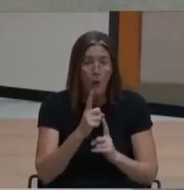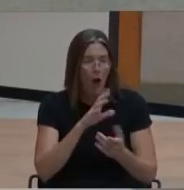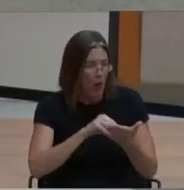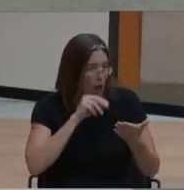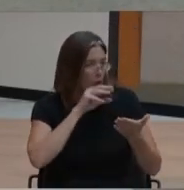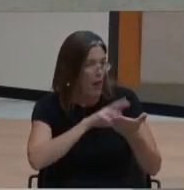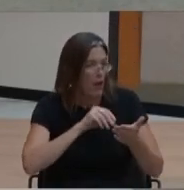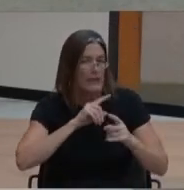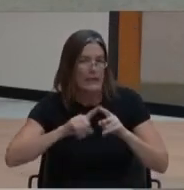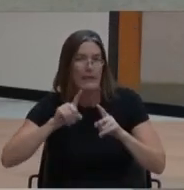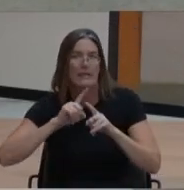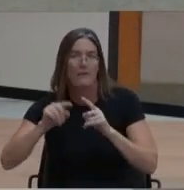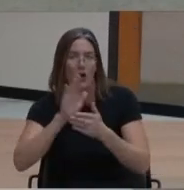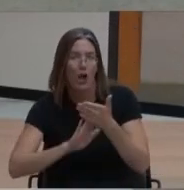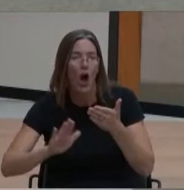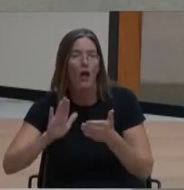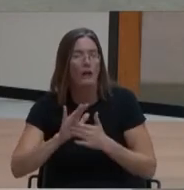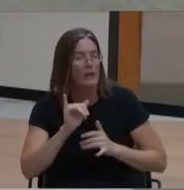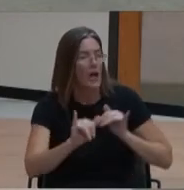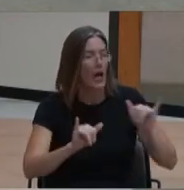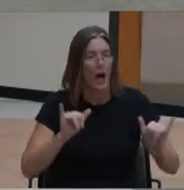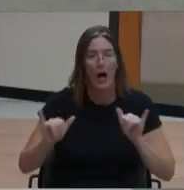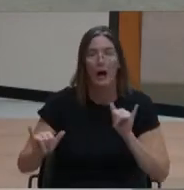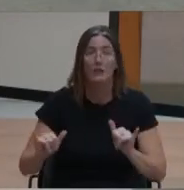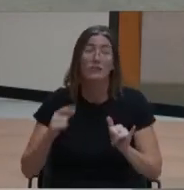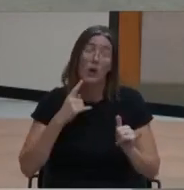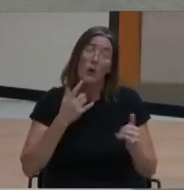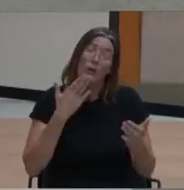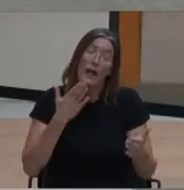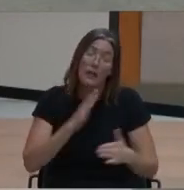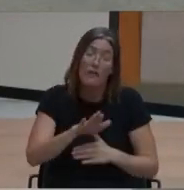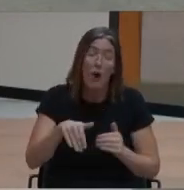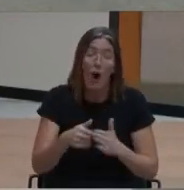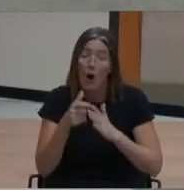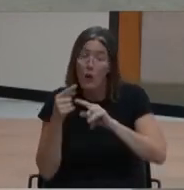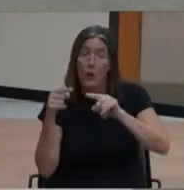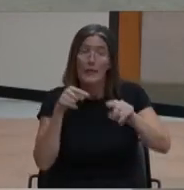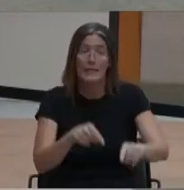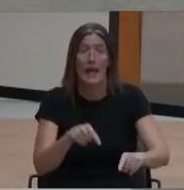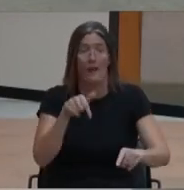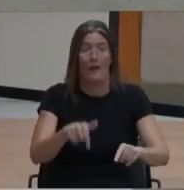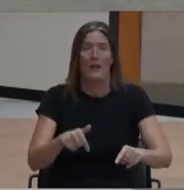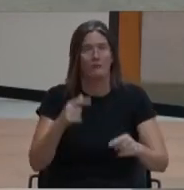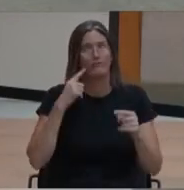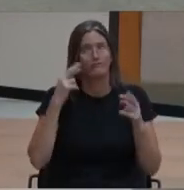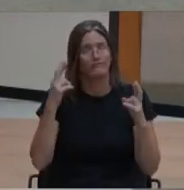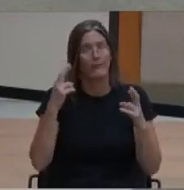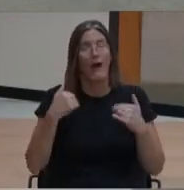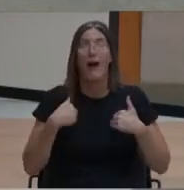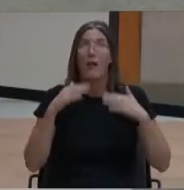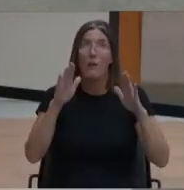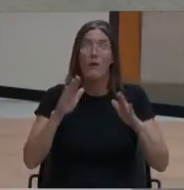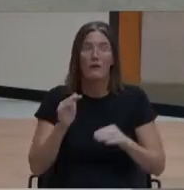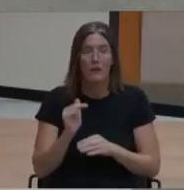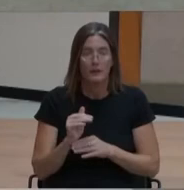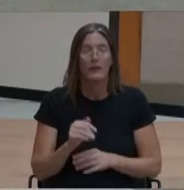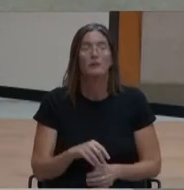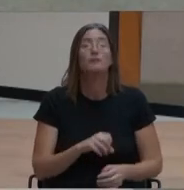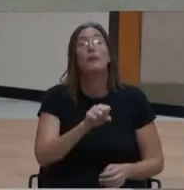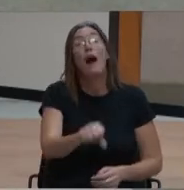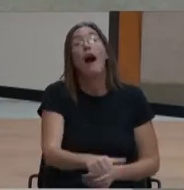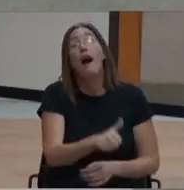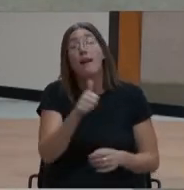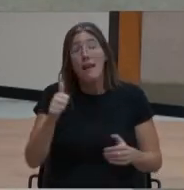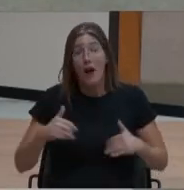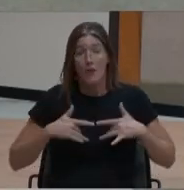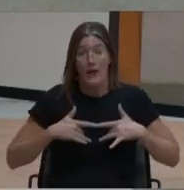you to all of those who attended this event, and hopefully you had a wonderful night. Another college event that Saddleback students participated in last